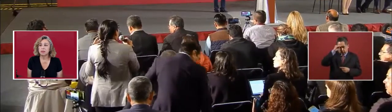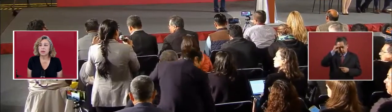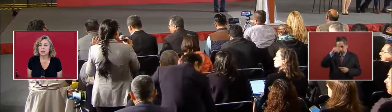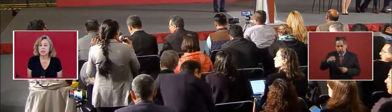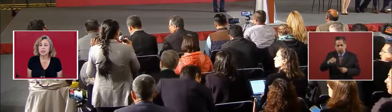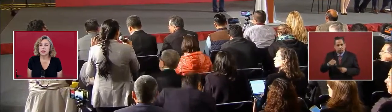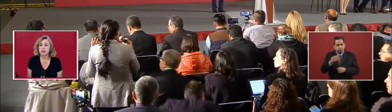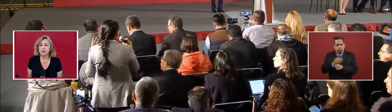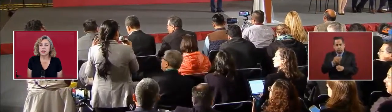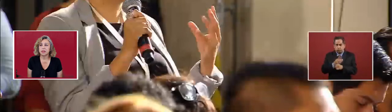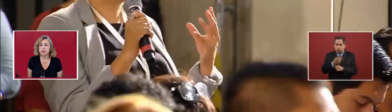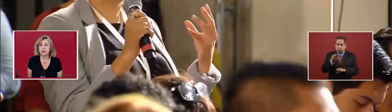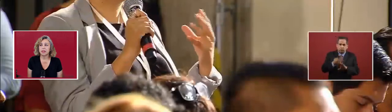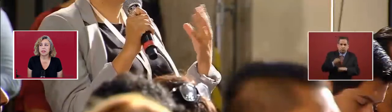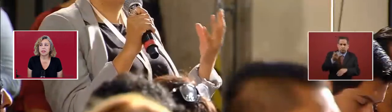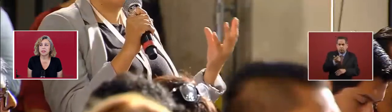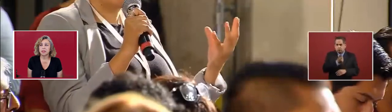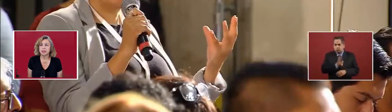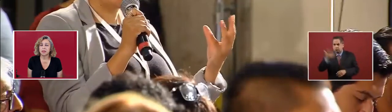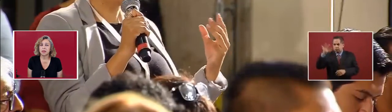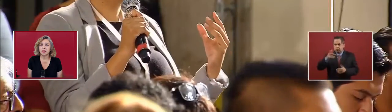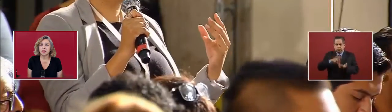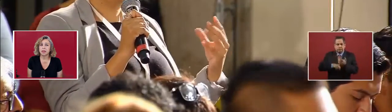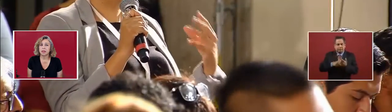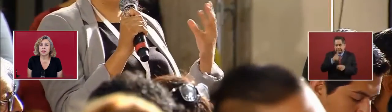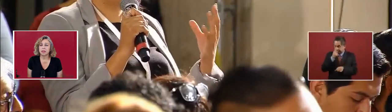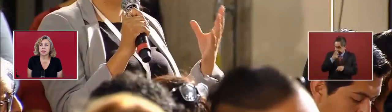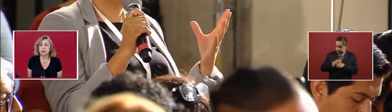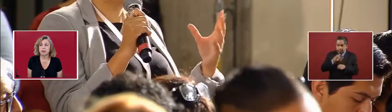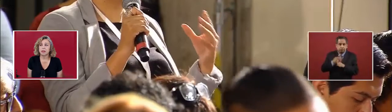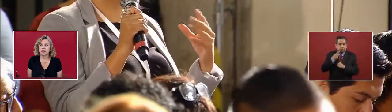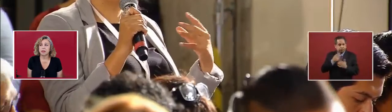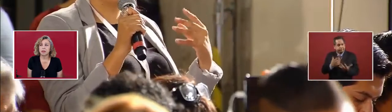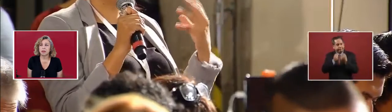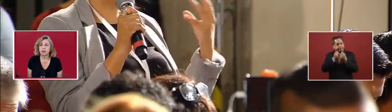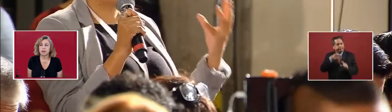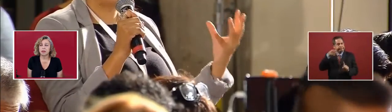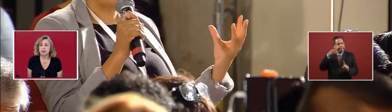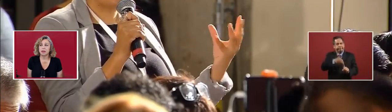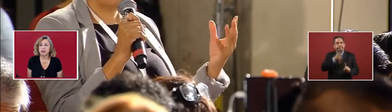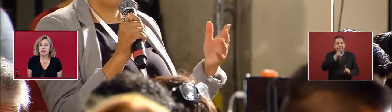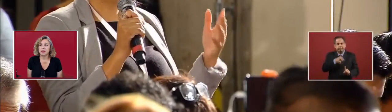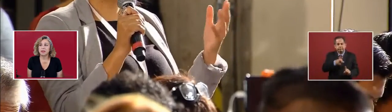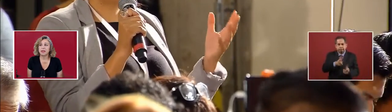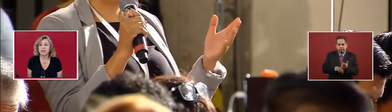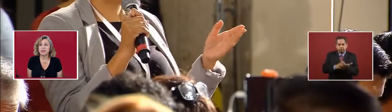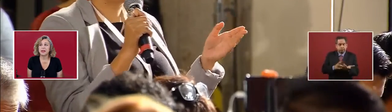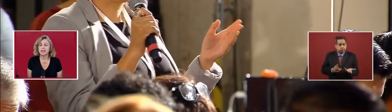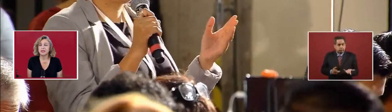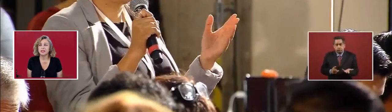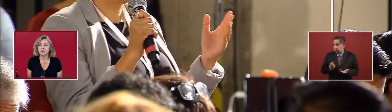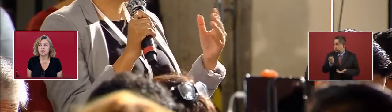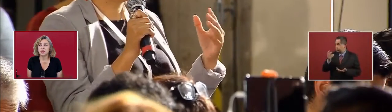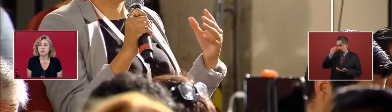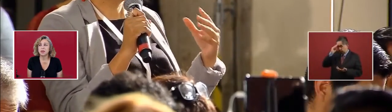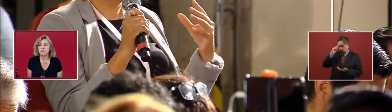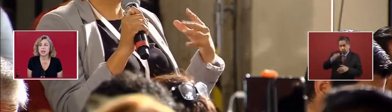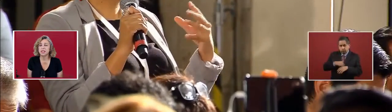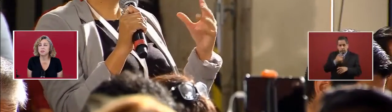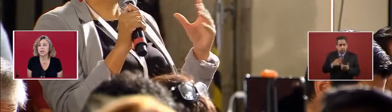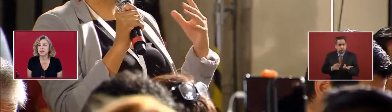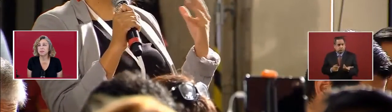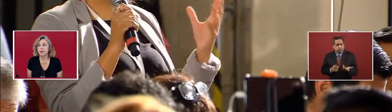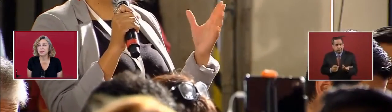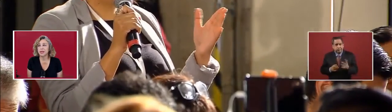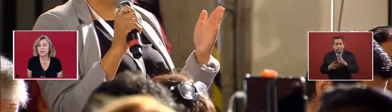Some consider it that they think it's too much money